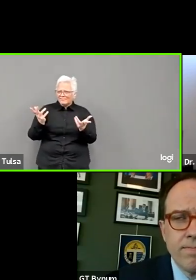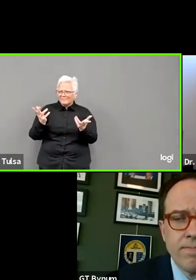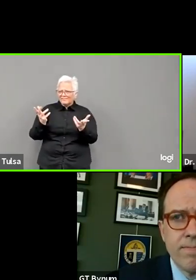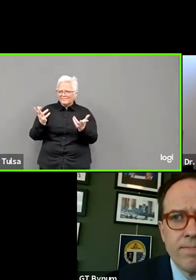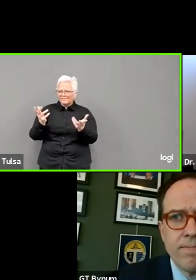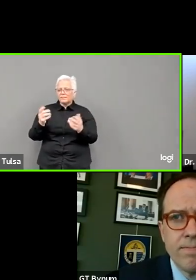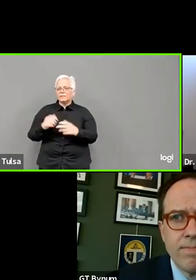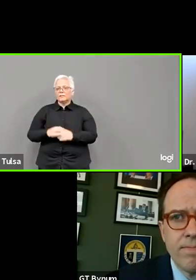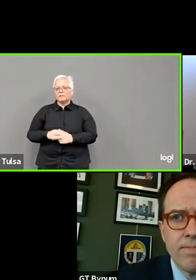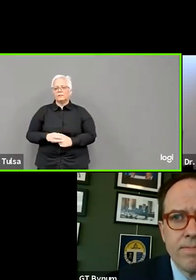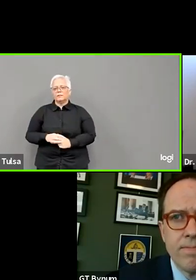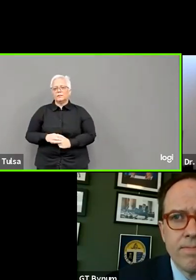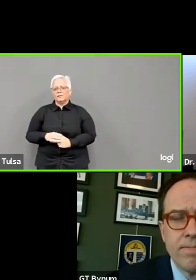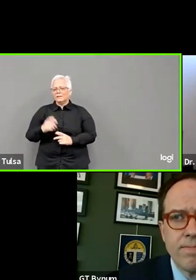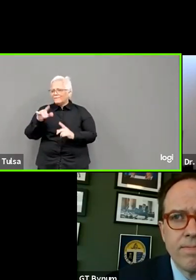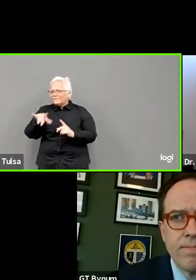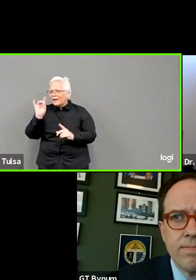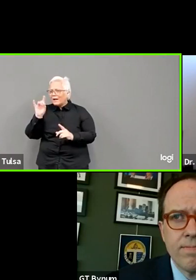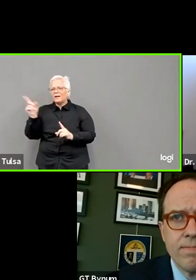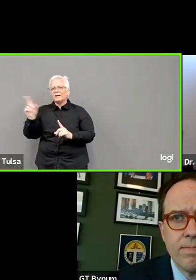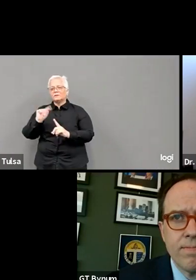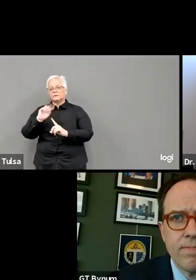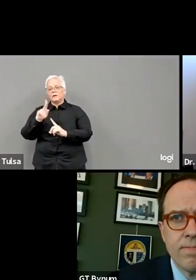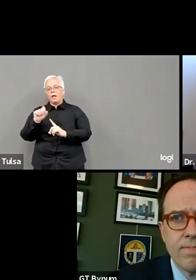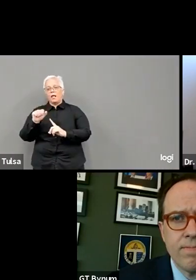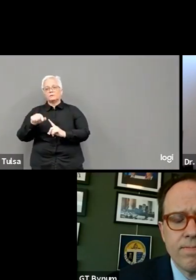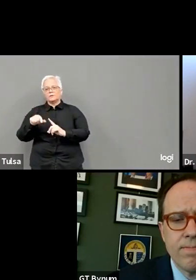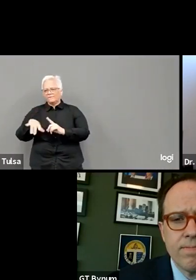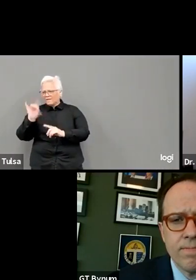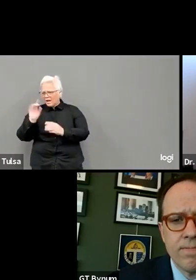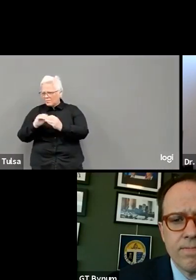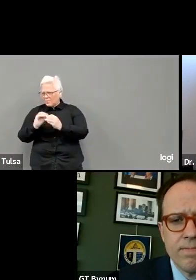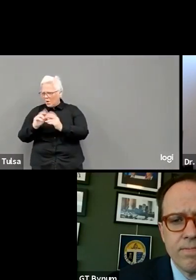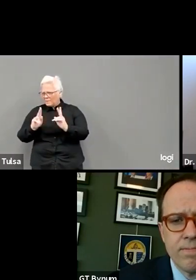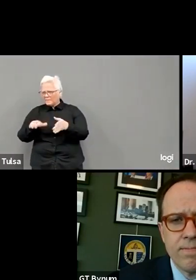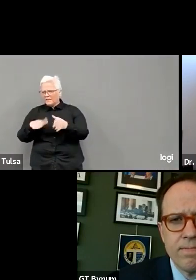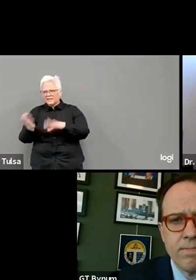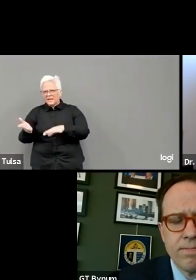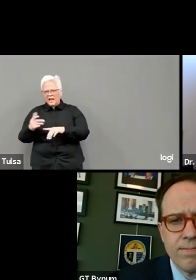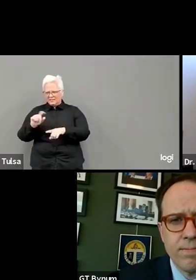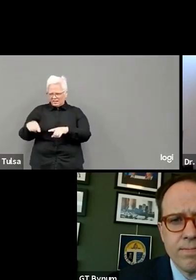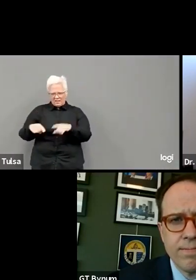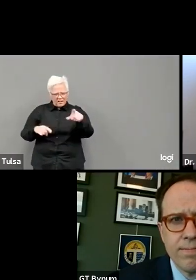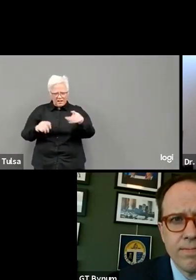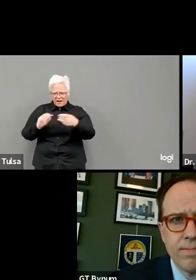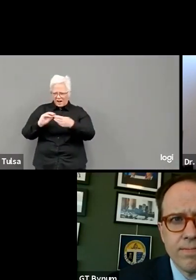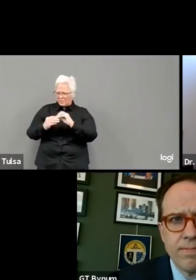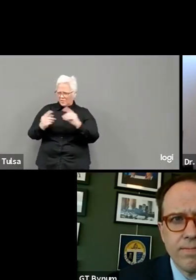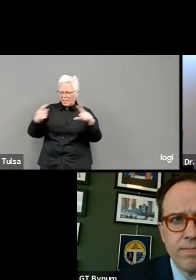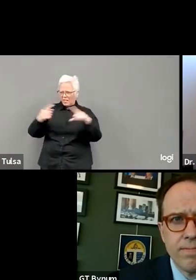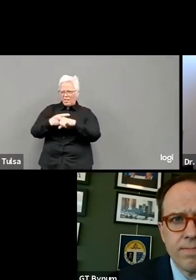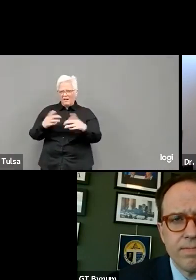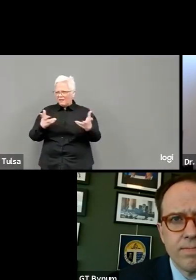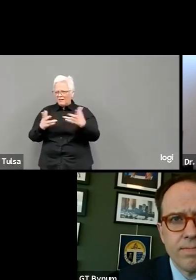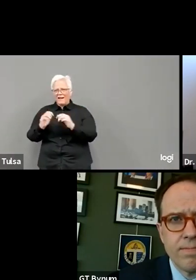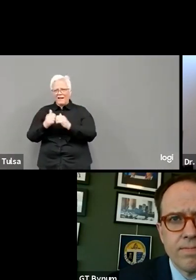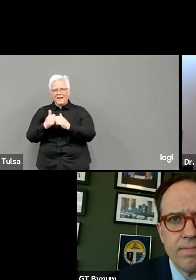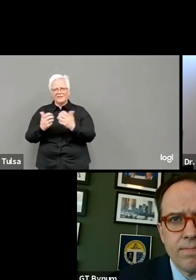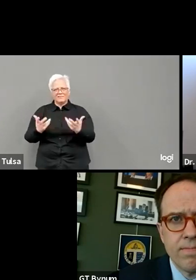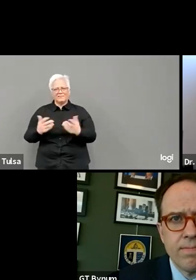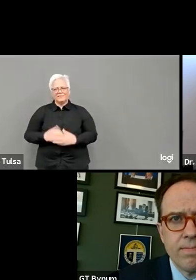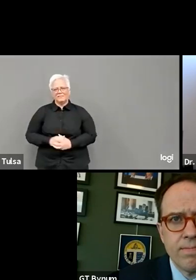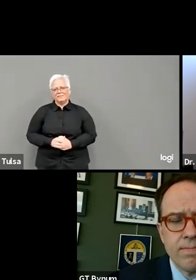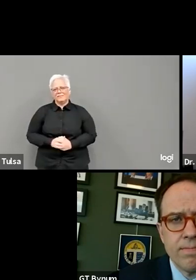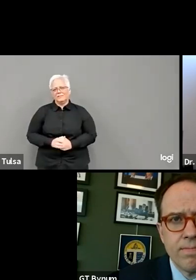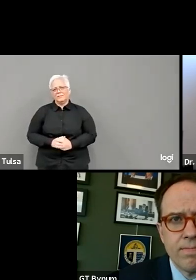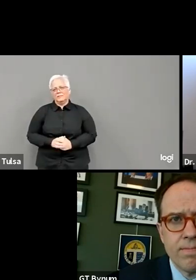from the virus than previously reported? You know, we really need more information, but I would assume yes. You know, there